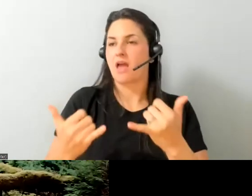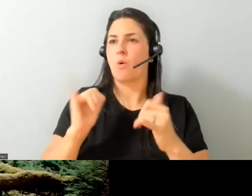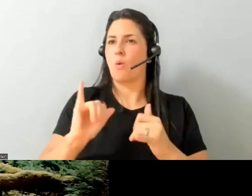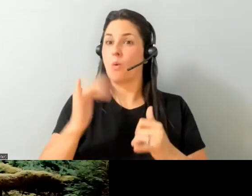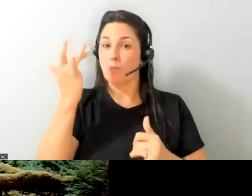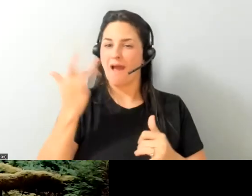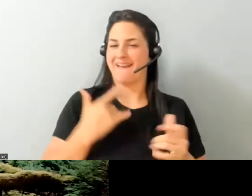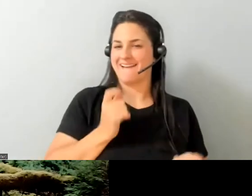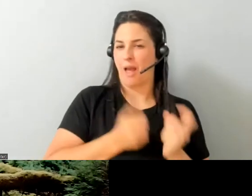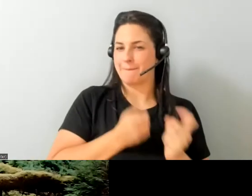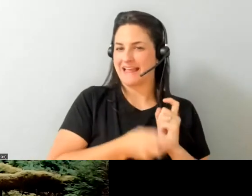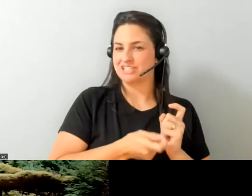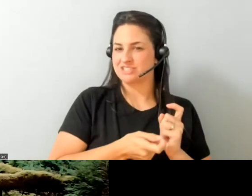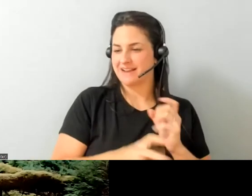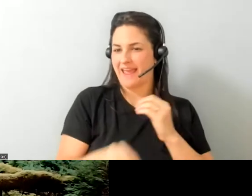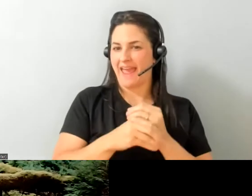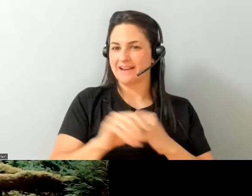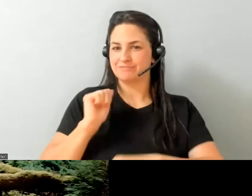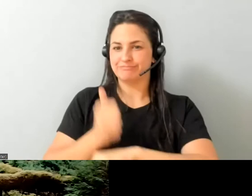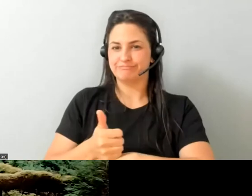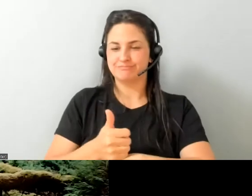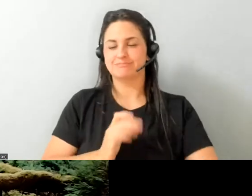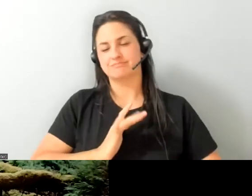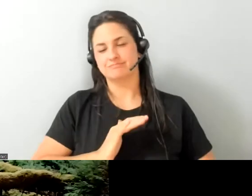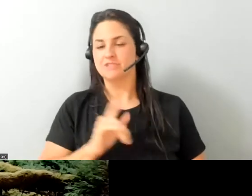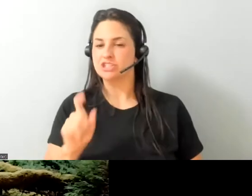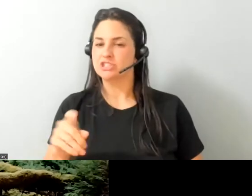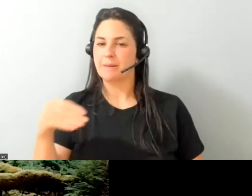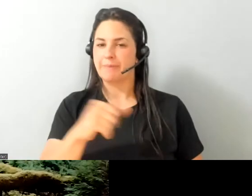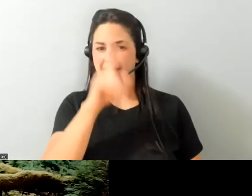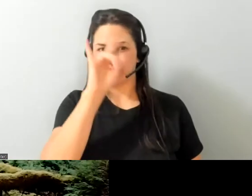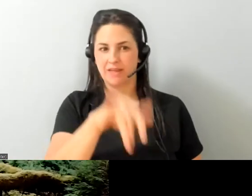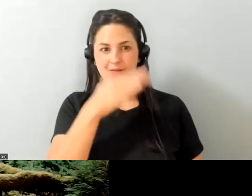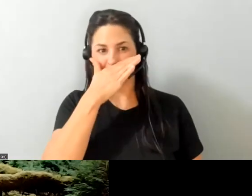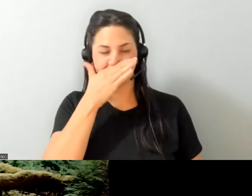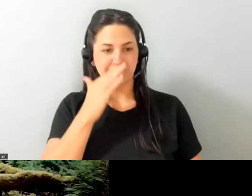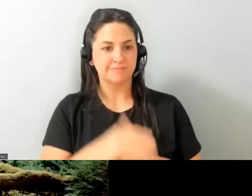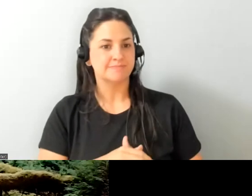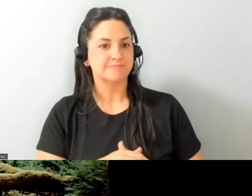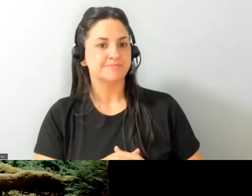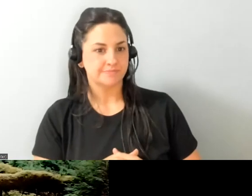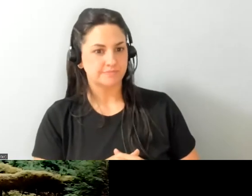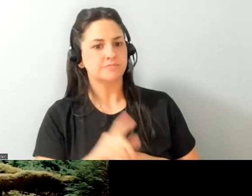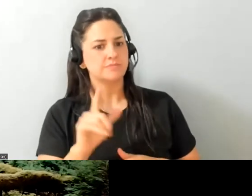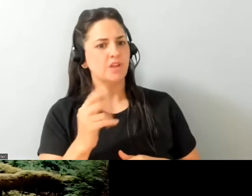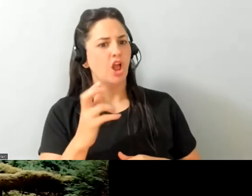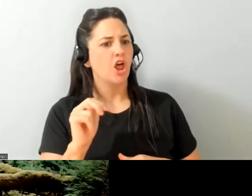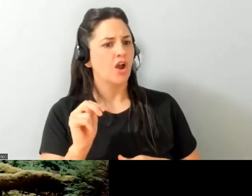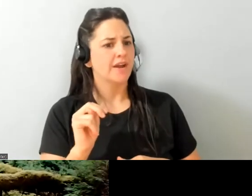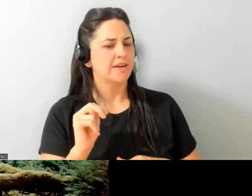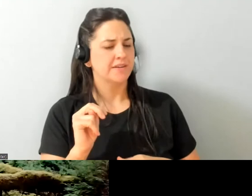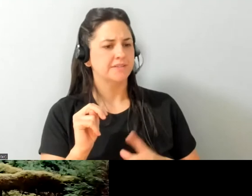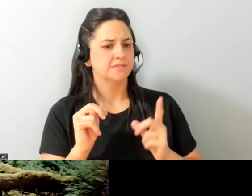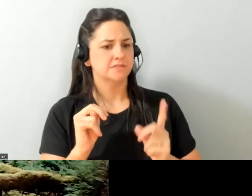that's the key is this is a career for people and they should be paid for it and then lauren and zoe do you see